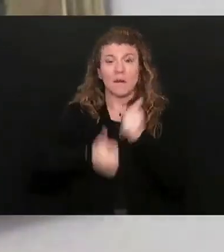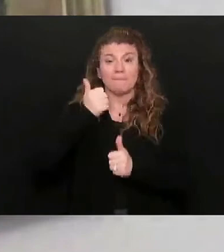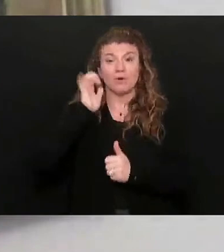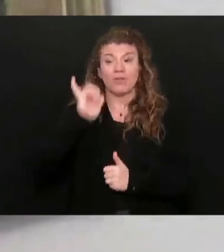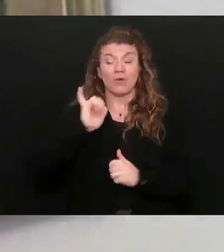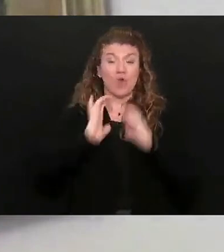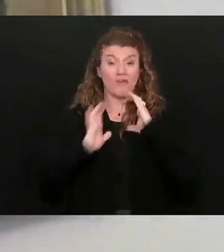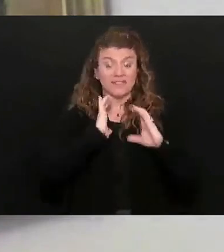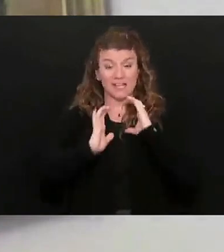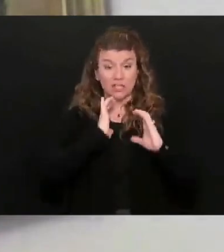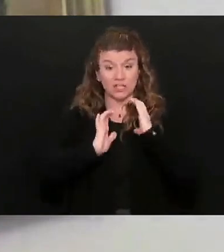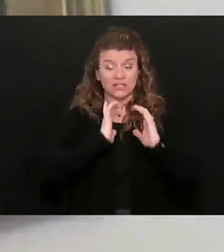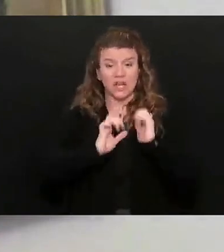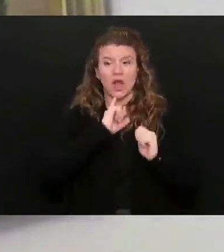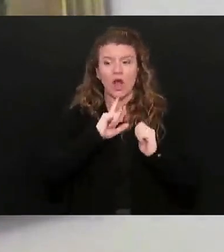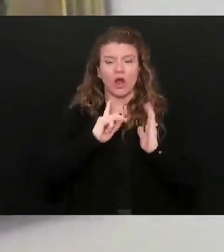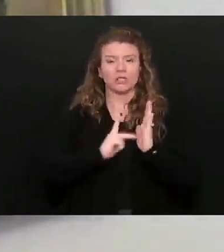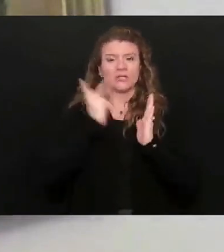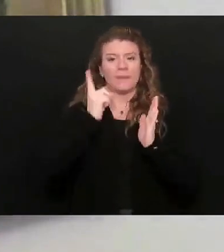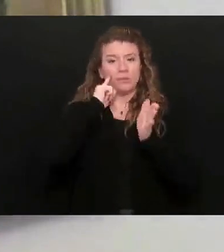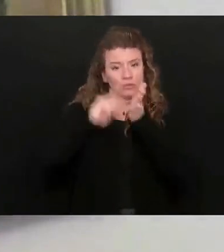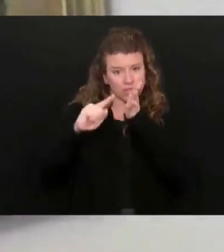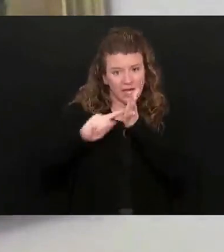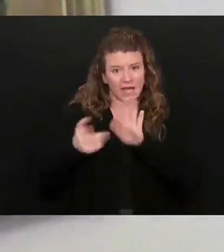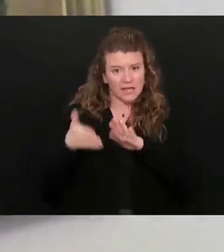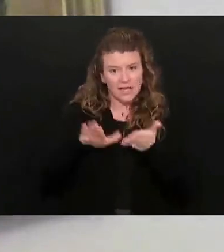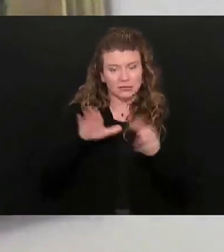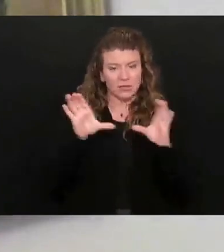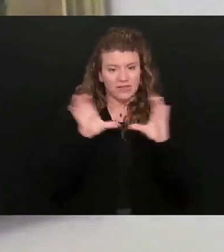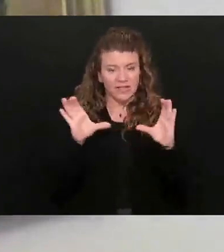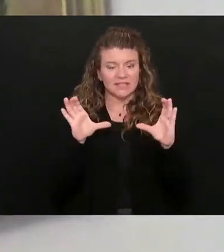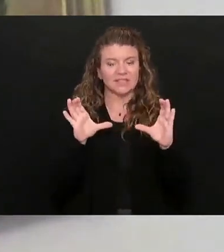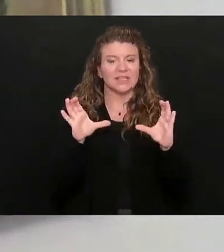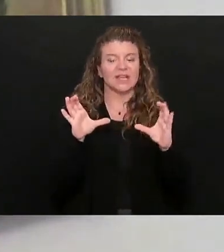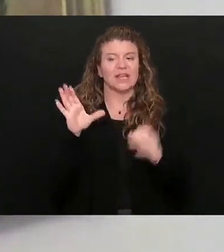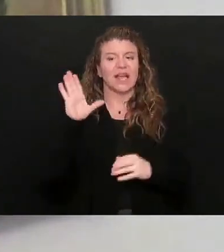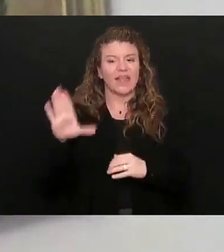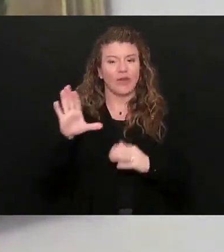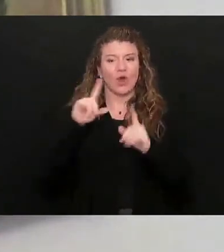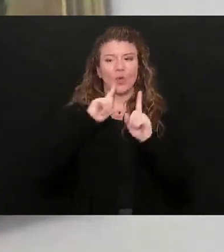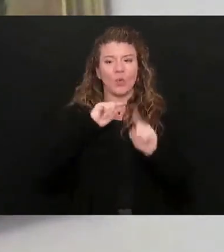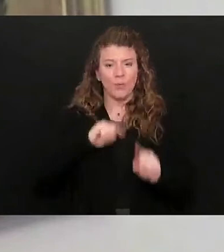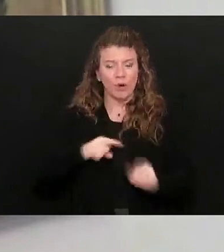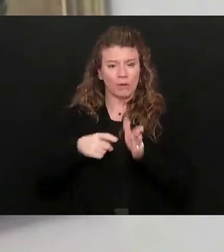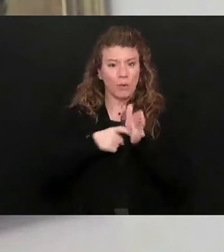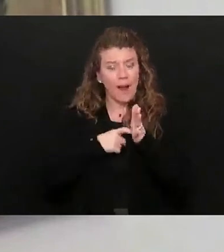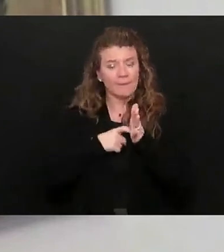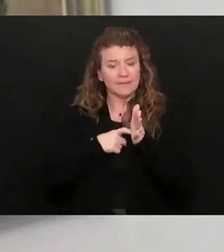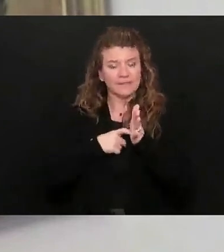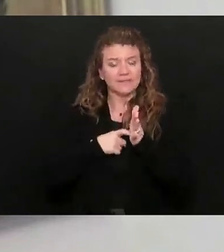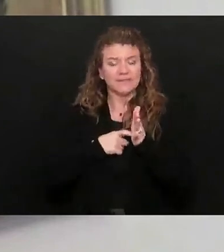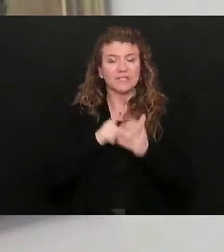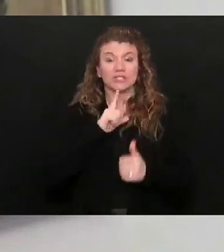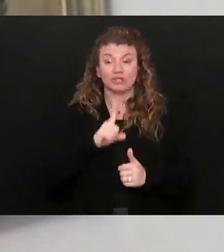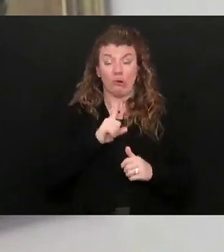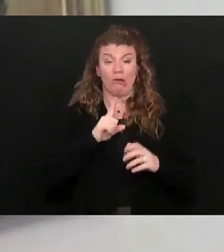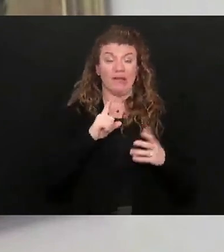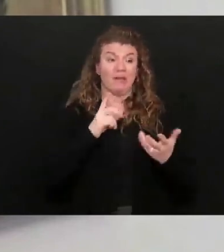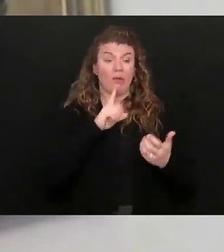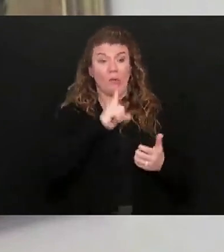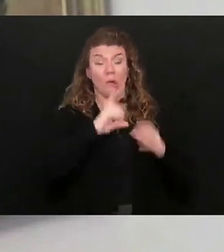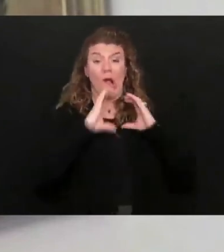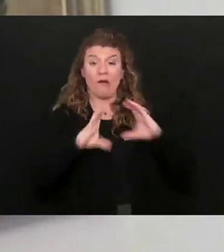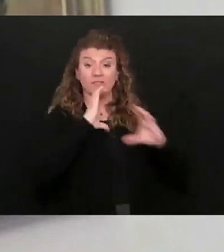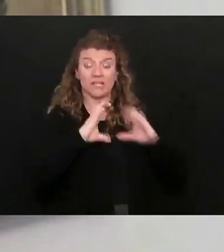are double-checking the death certificates and the reporting requirements. So, the conversations that they're